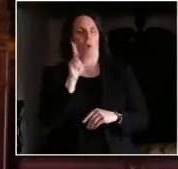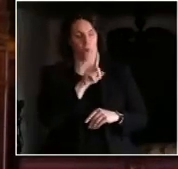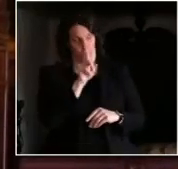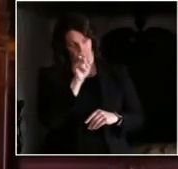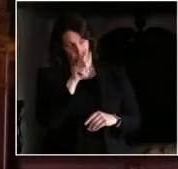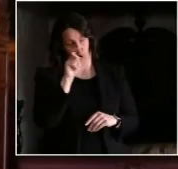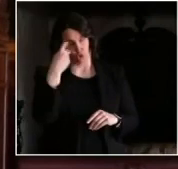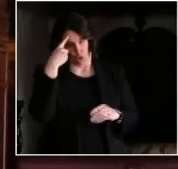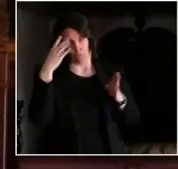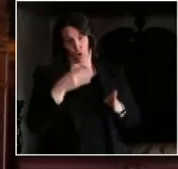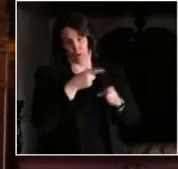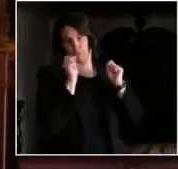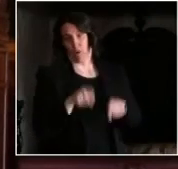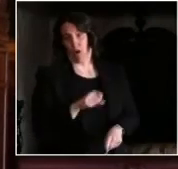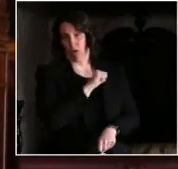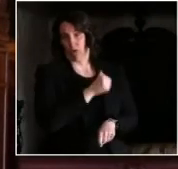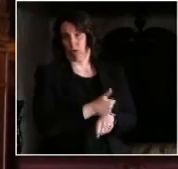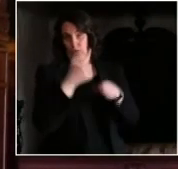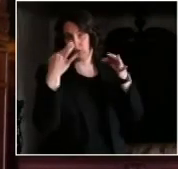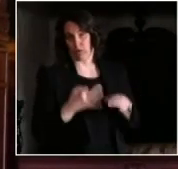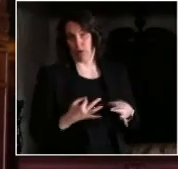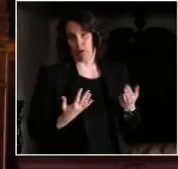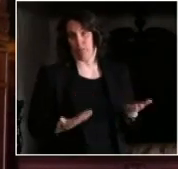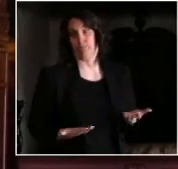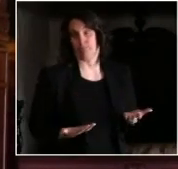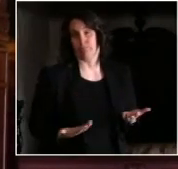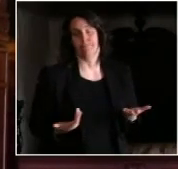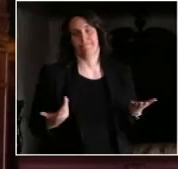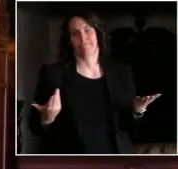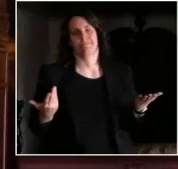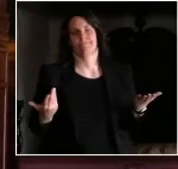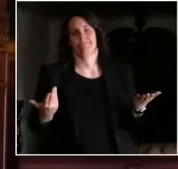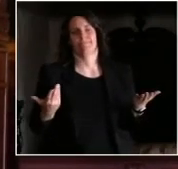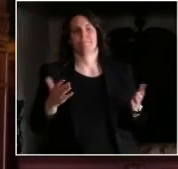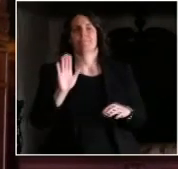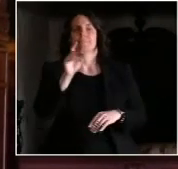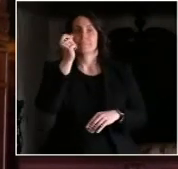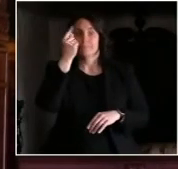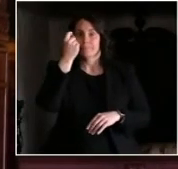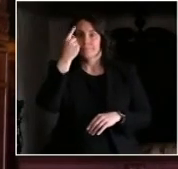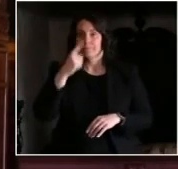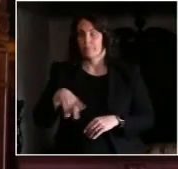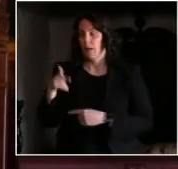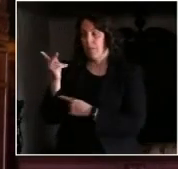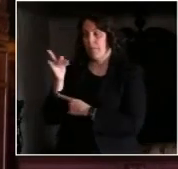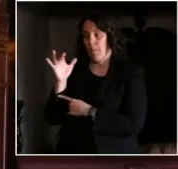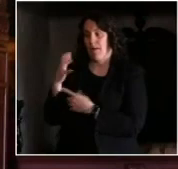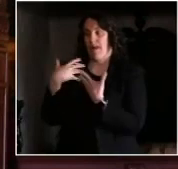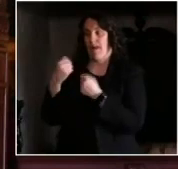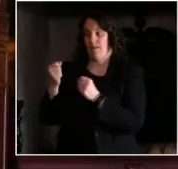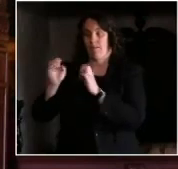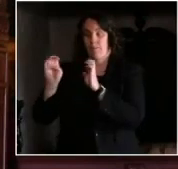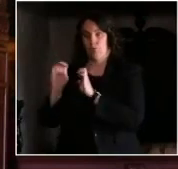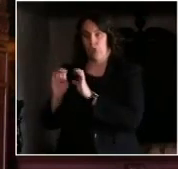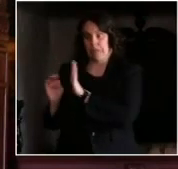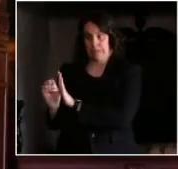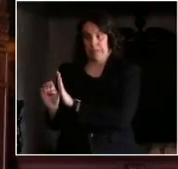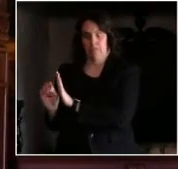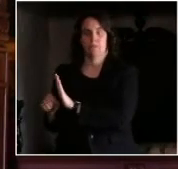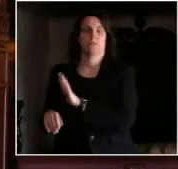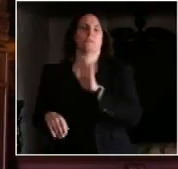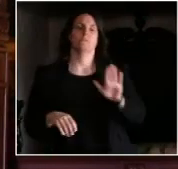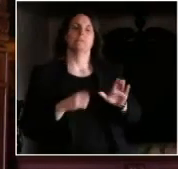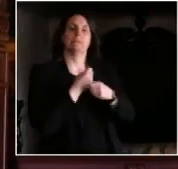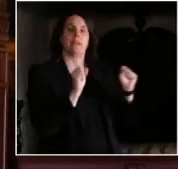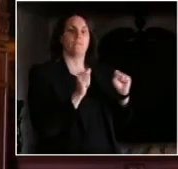the governor's public health emergency that they're really two separate and distinct things. The public health emergency was declared by the governor.